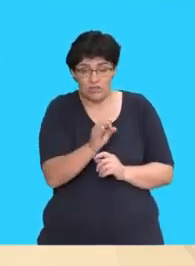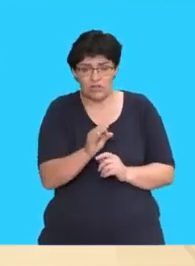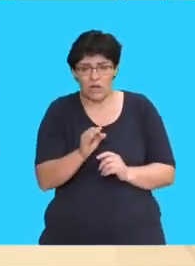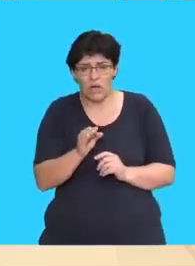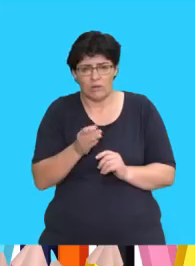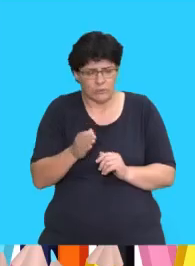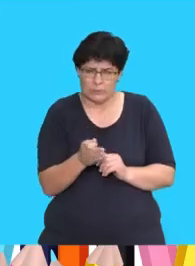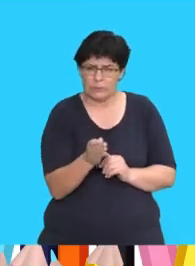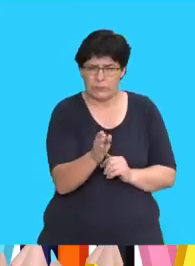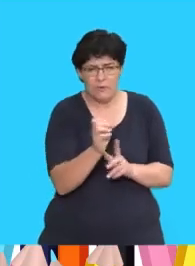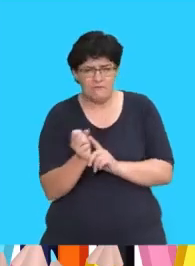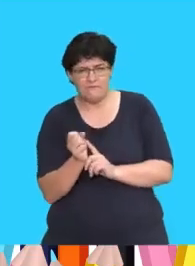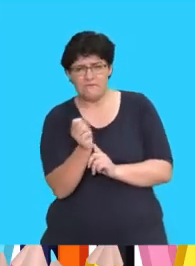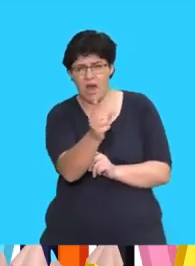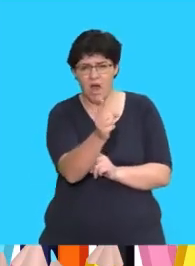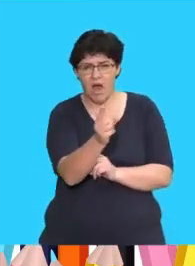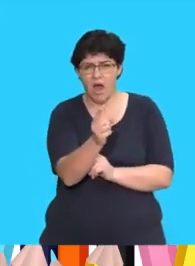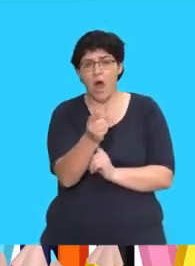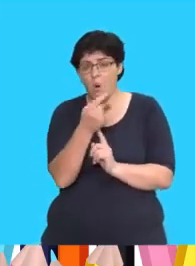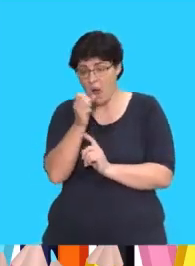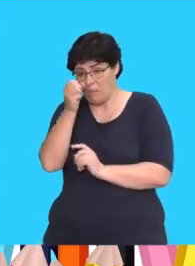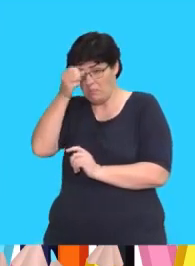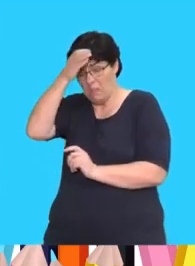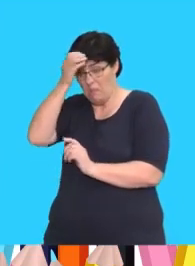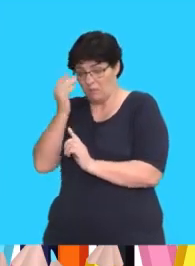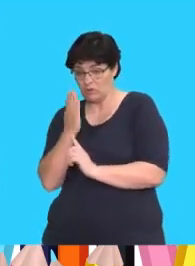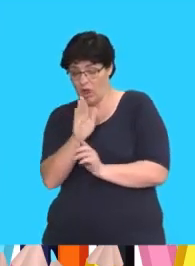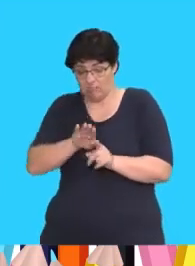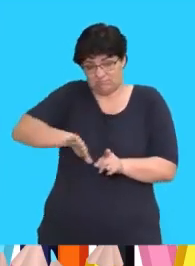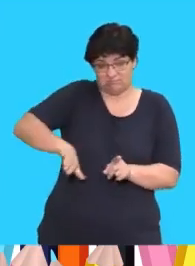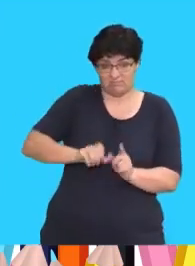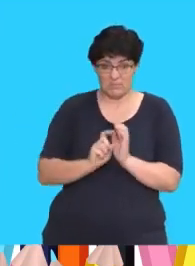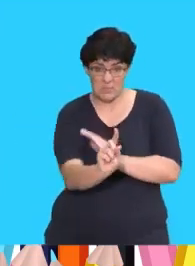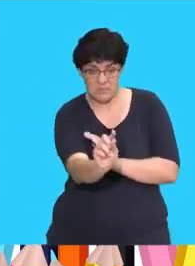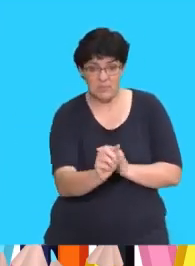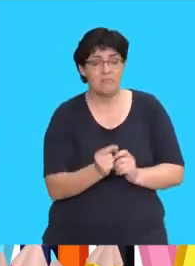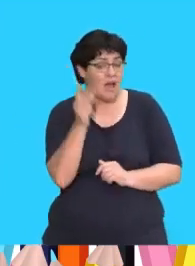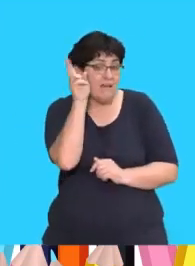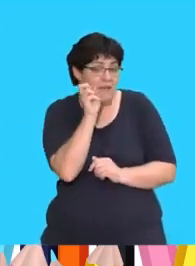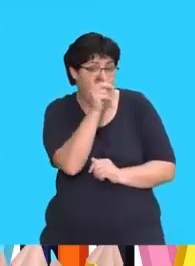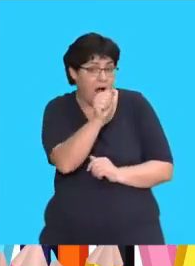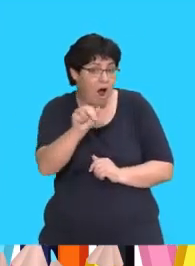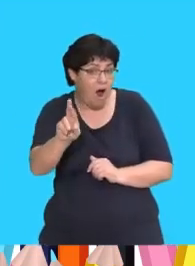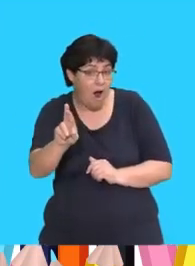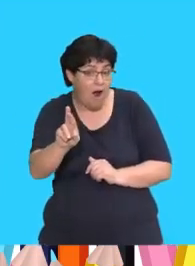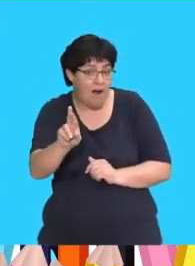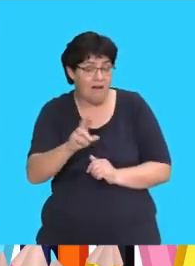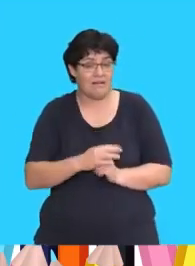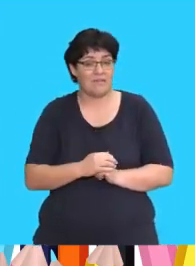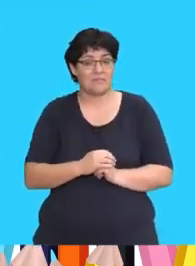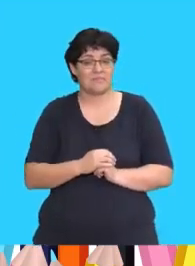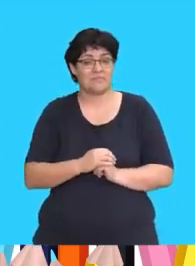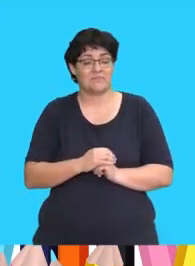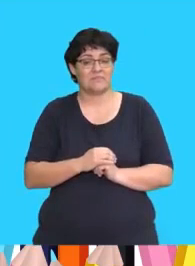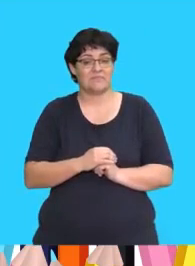Listen. Clownfish swim far to keep away from the smart sharks. Can you hear